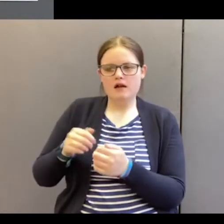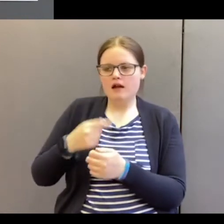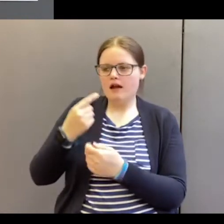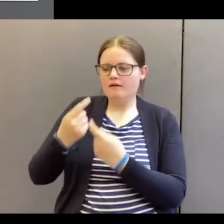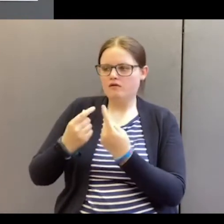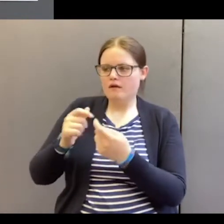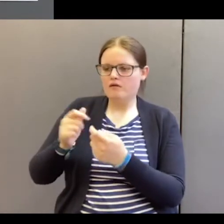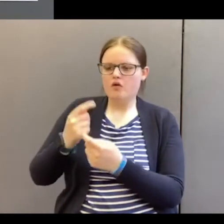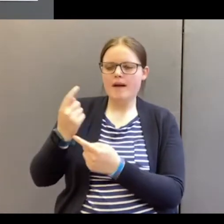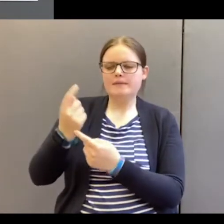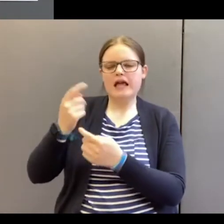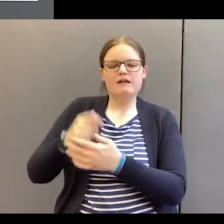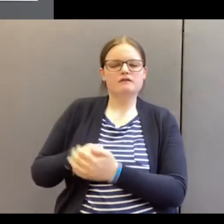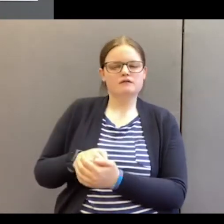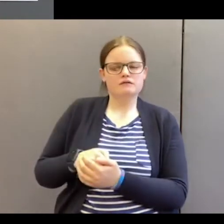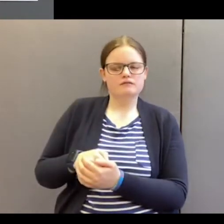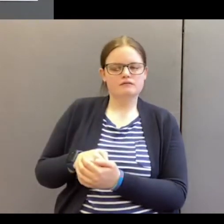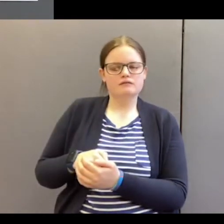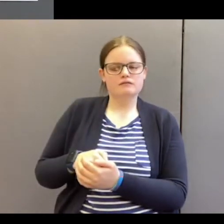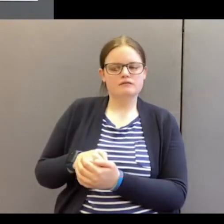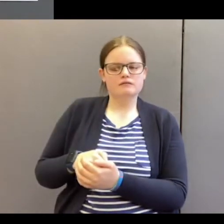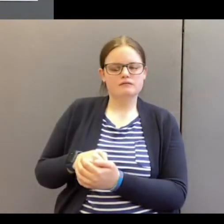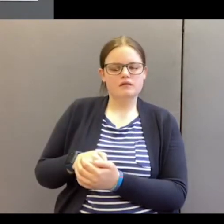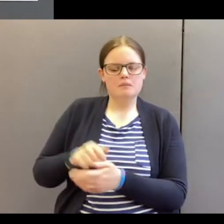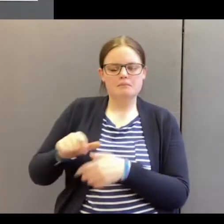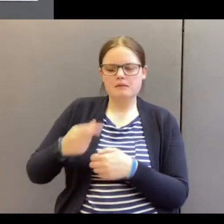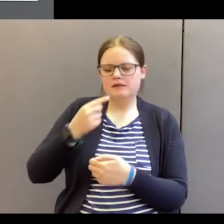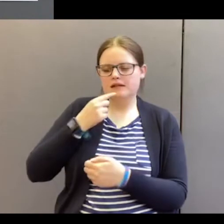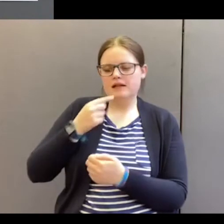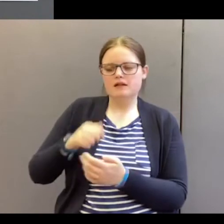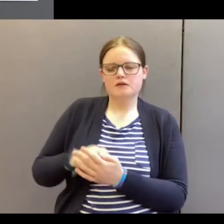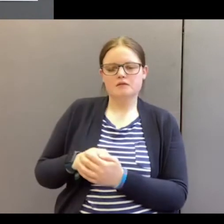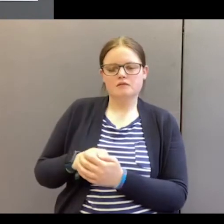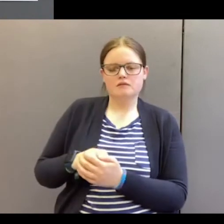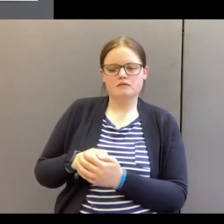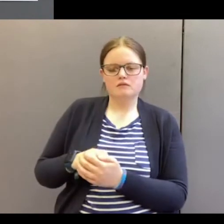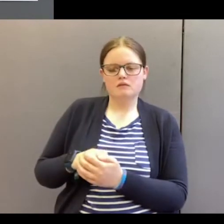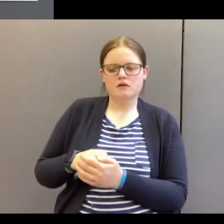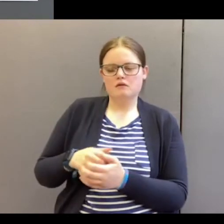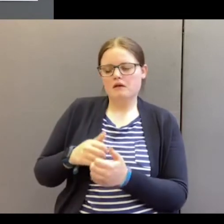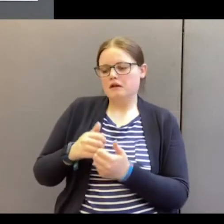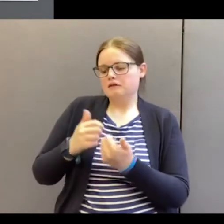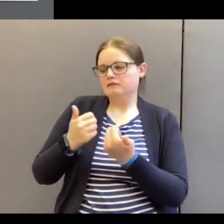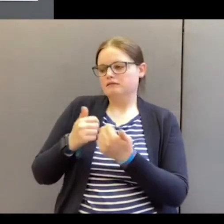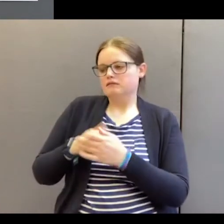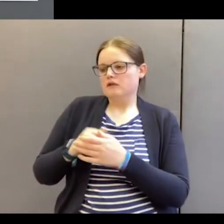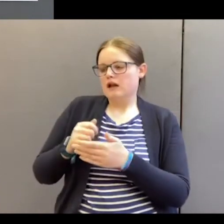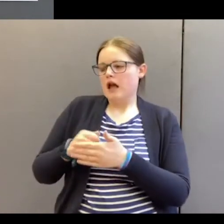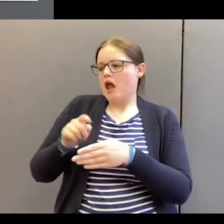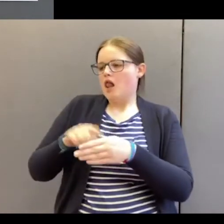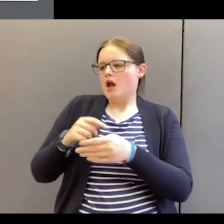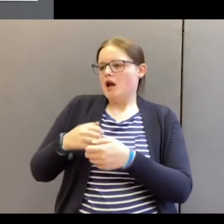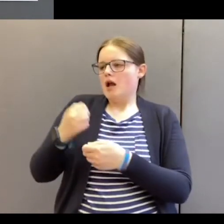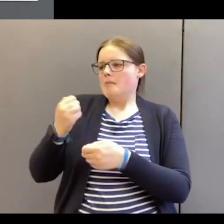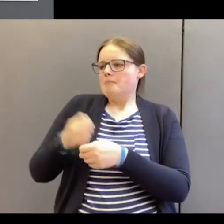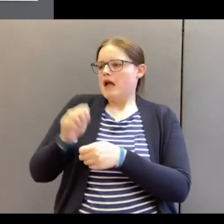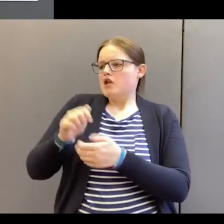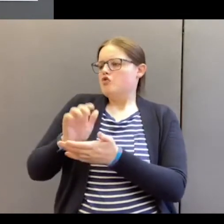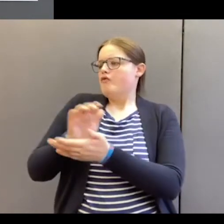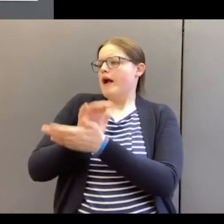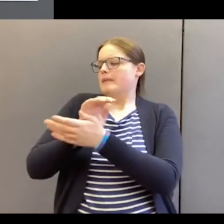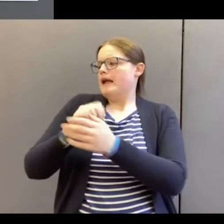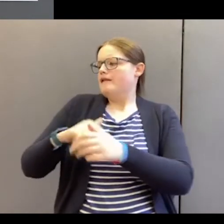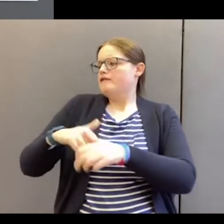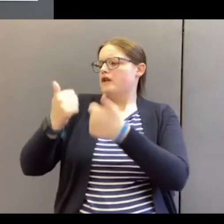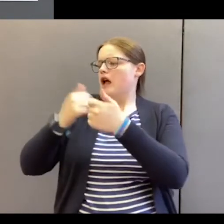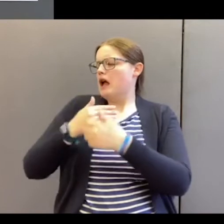himself. Man says well as long as it makes him happy. He can